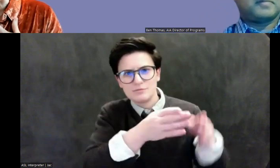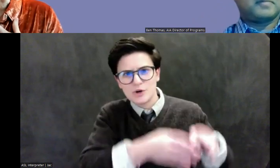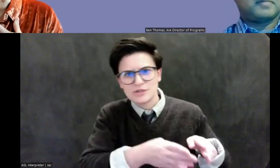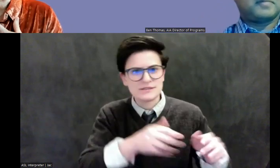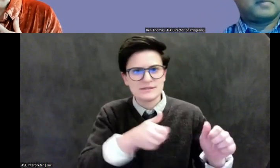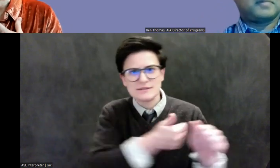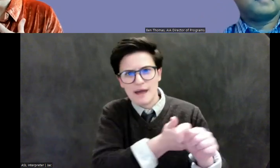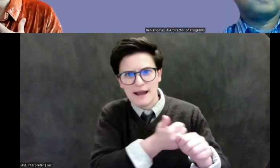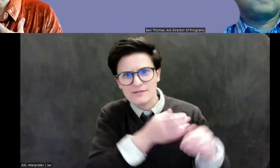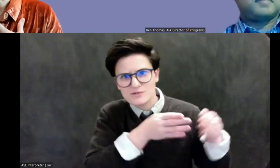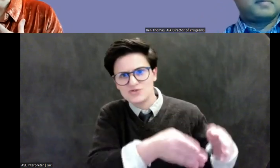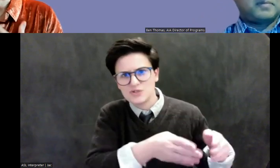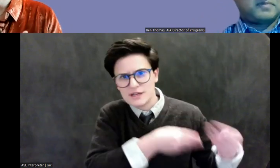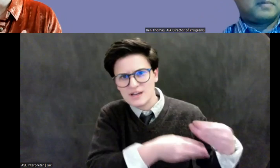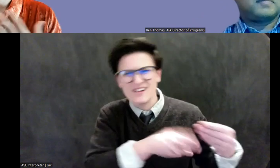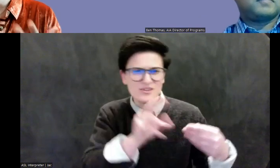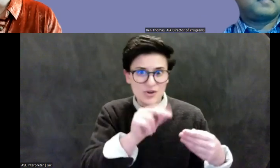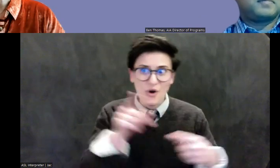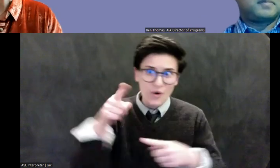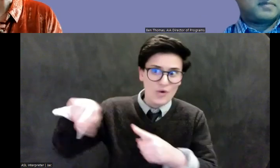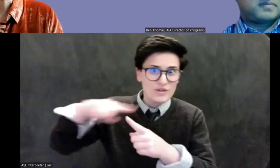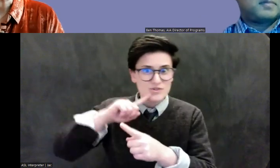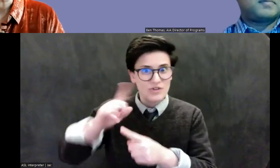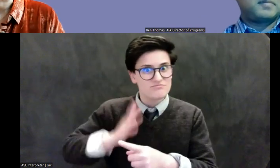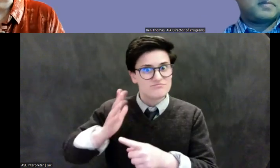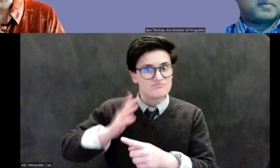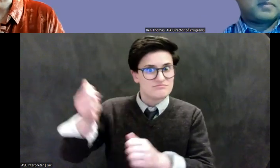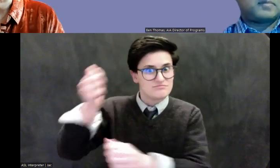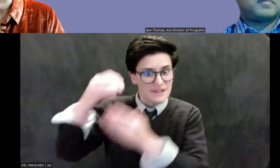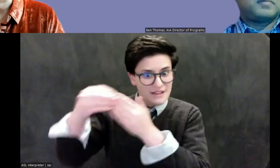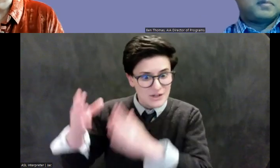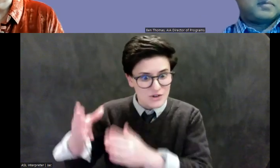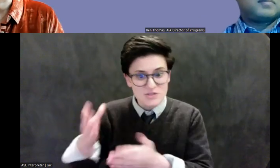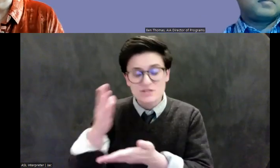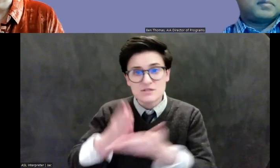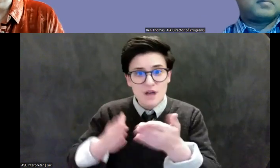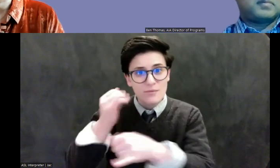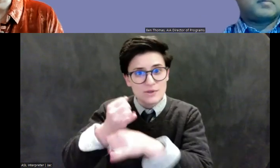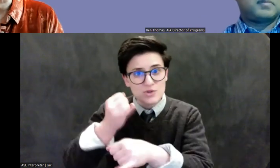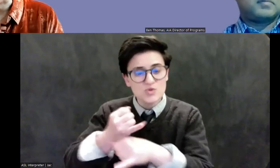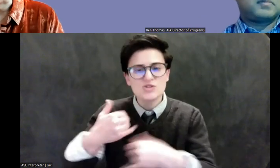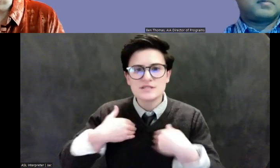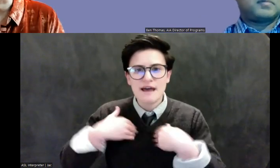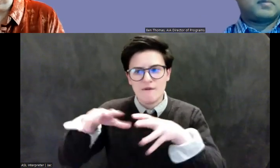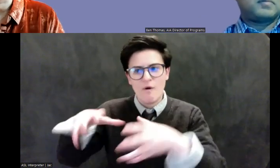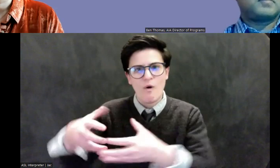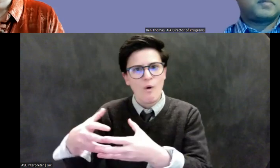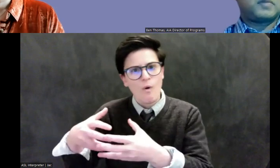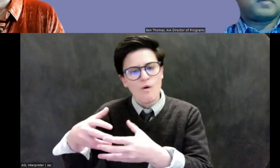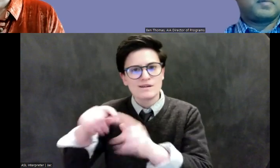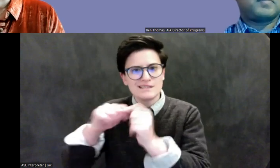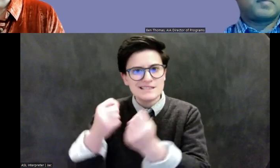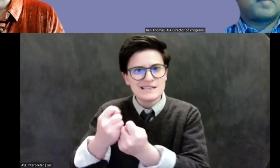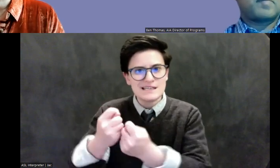these are the experts. Some institutions that have entire teams of lawyers and, um, curators on stuff.